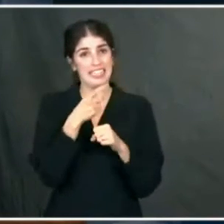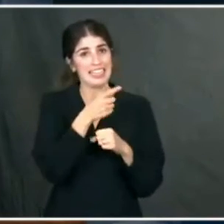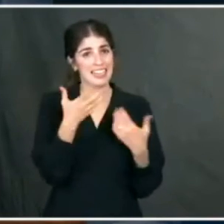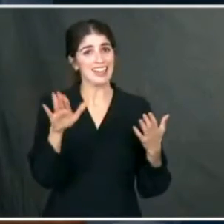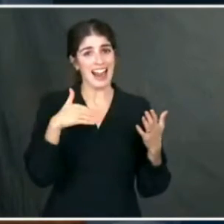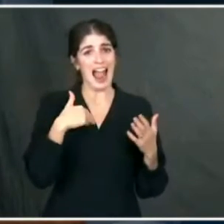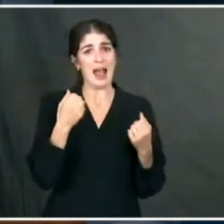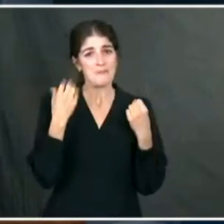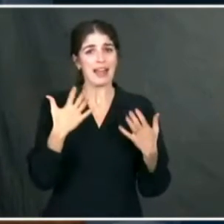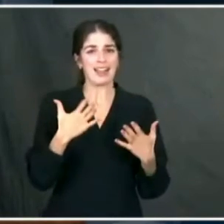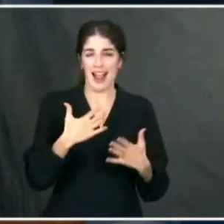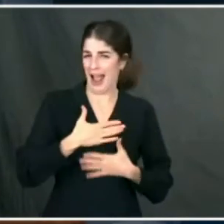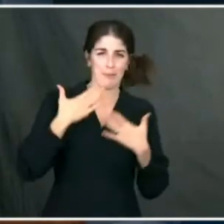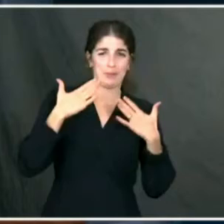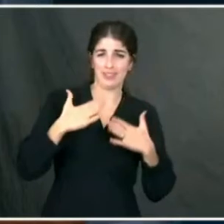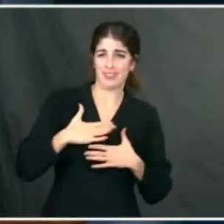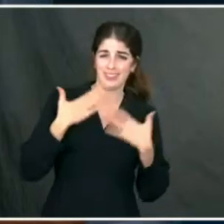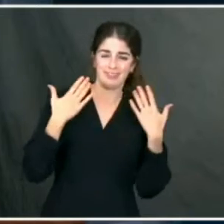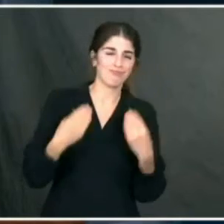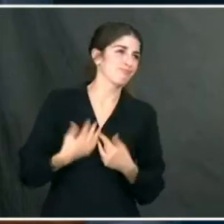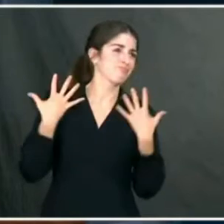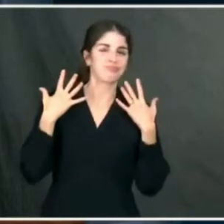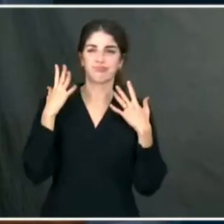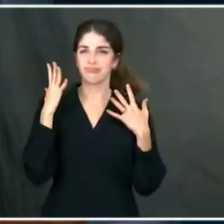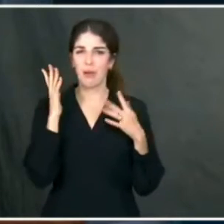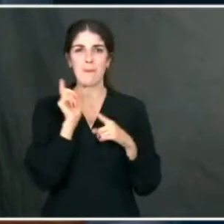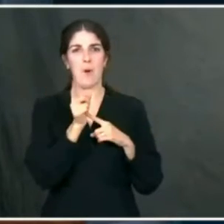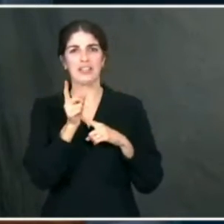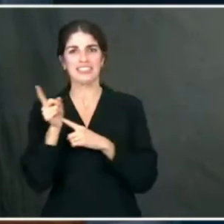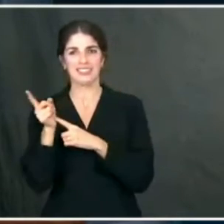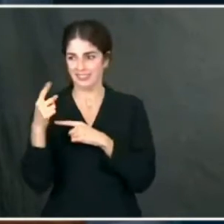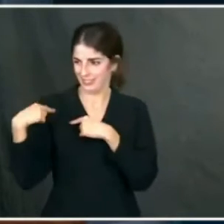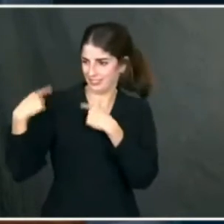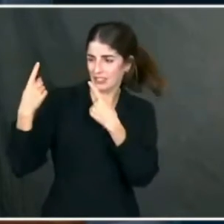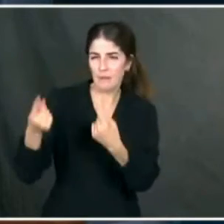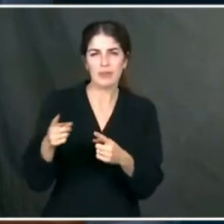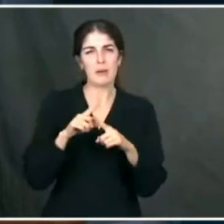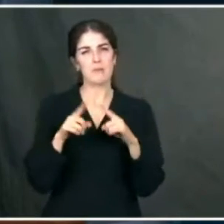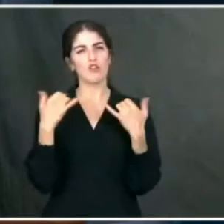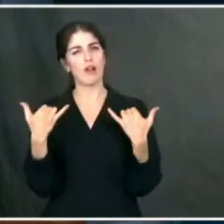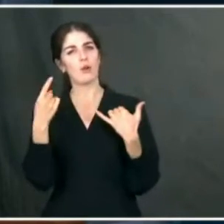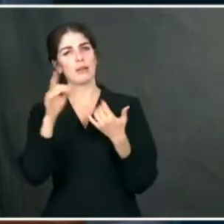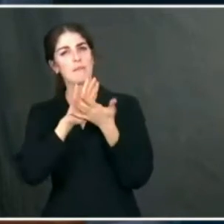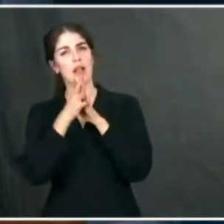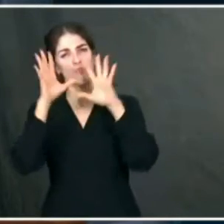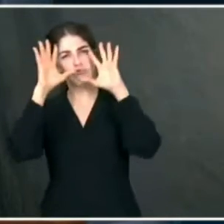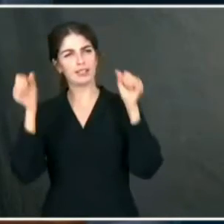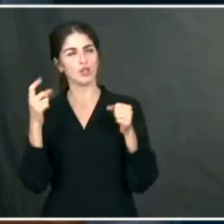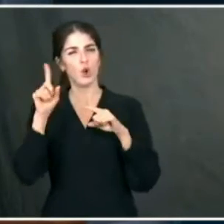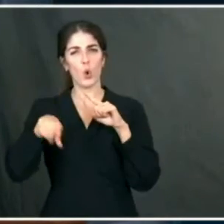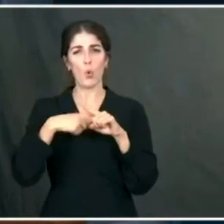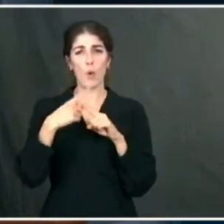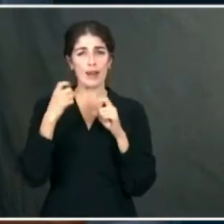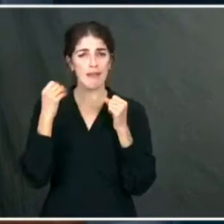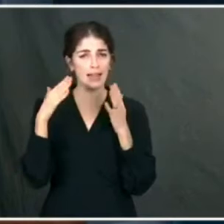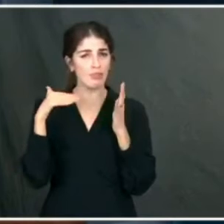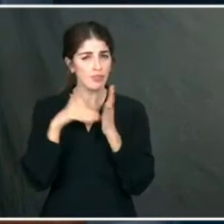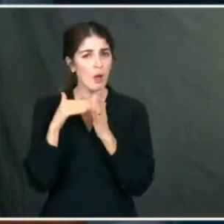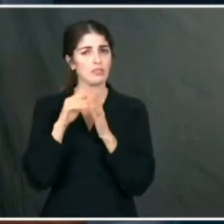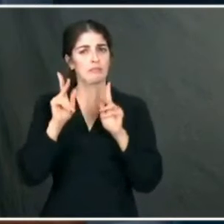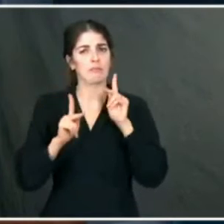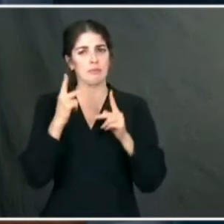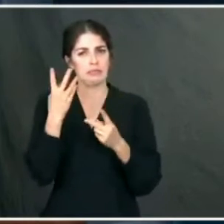serving as president, coming in at a crisis where thousands of people are dying from a pandemic every day, millions of people are out of work,